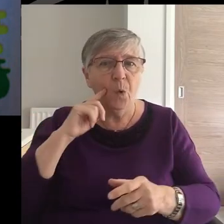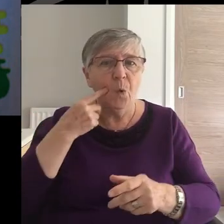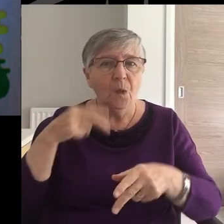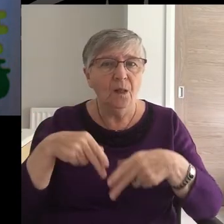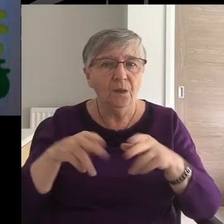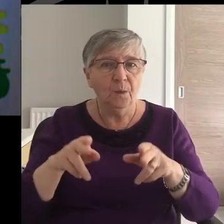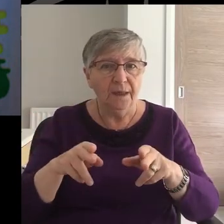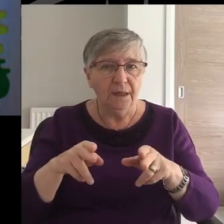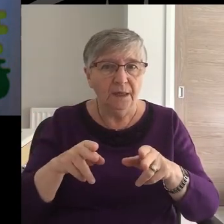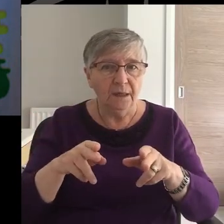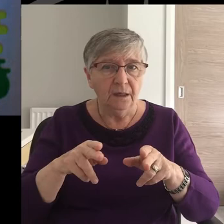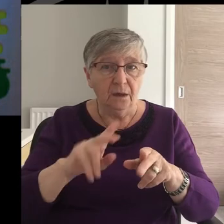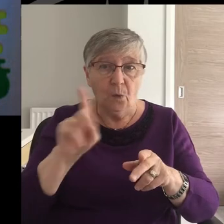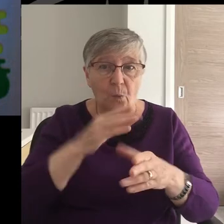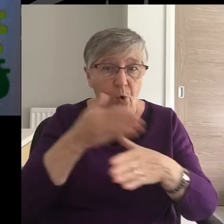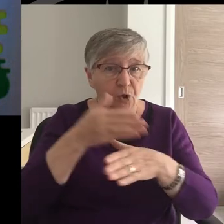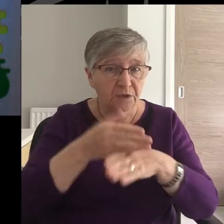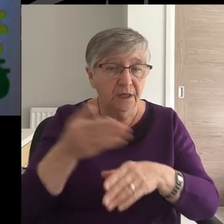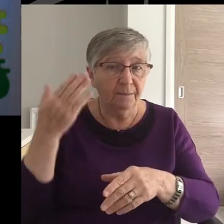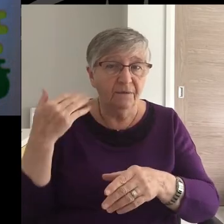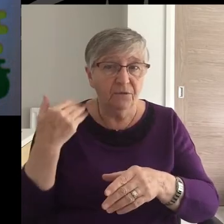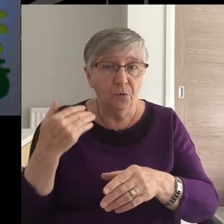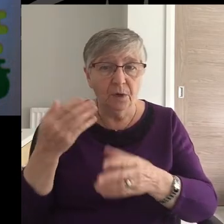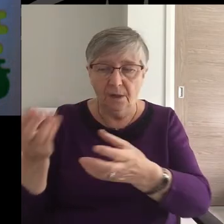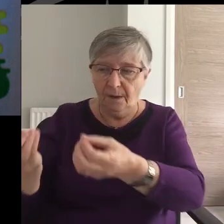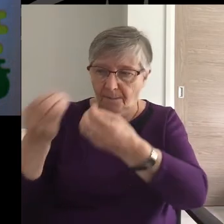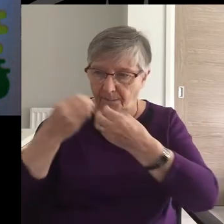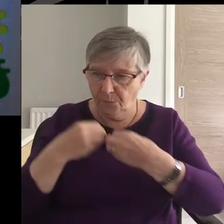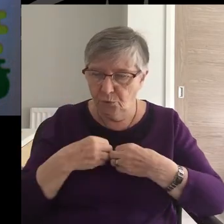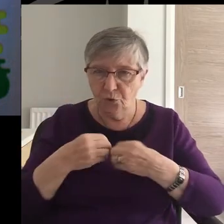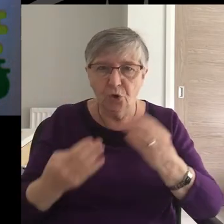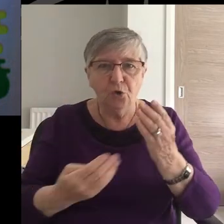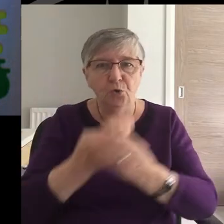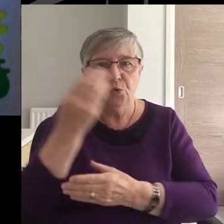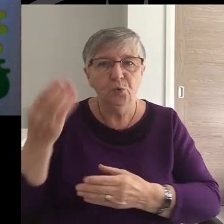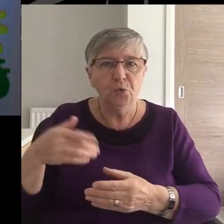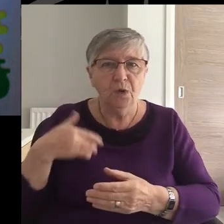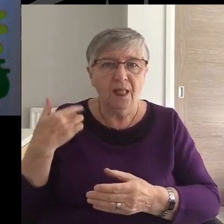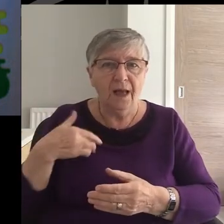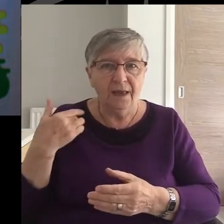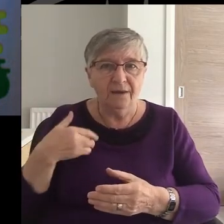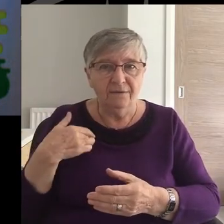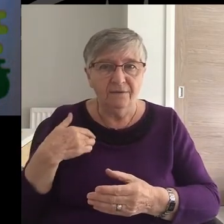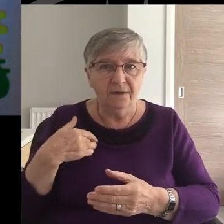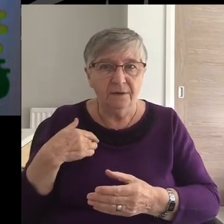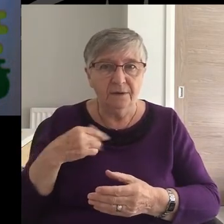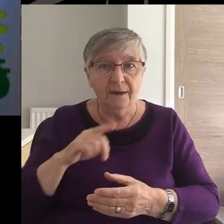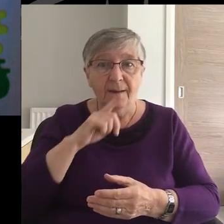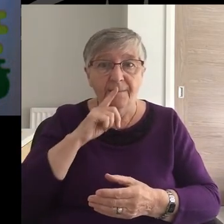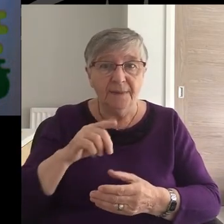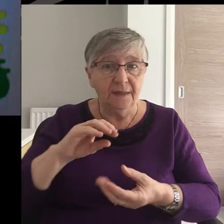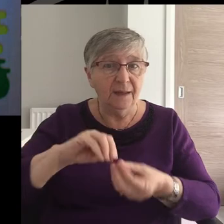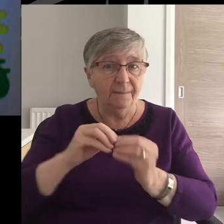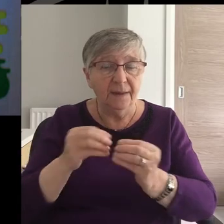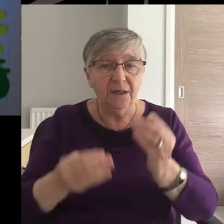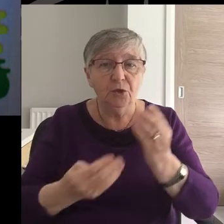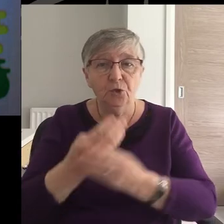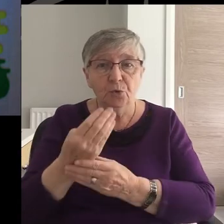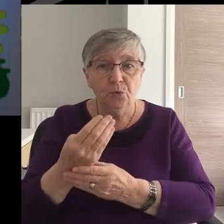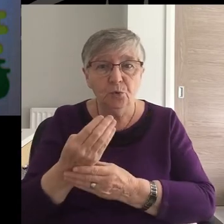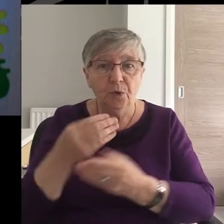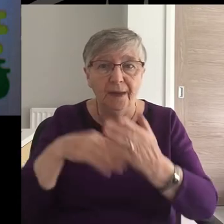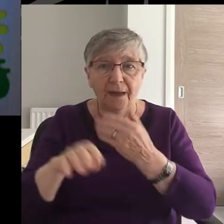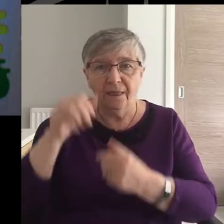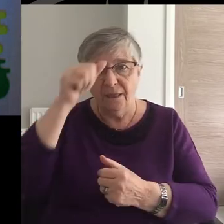self with its practices and have put on the new self, which is being renewed